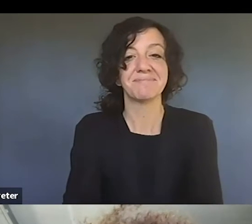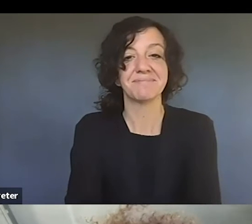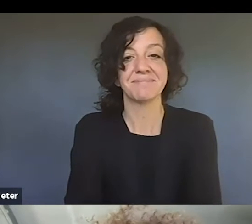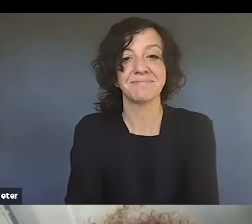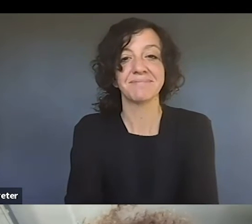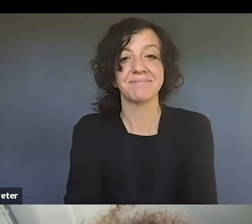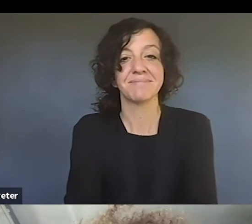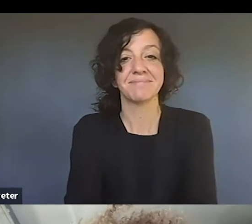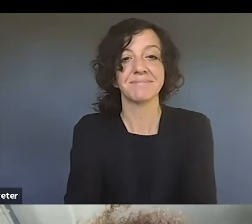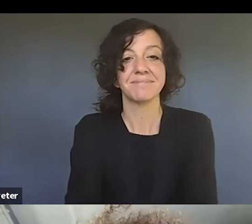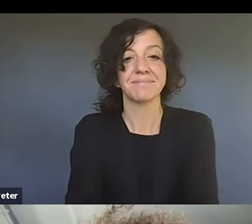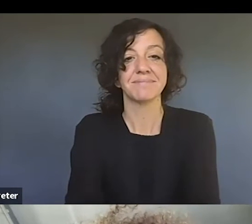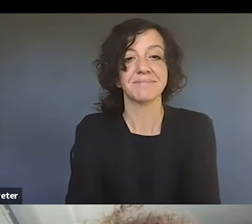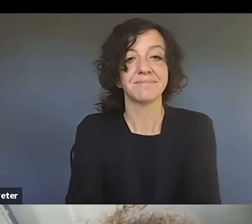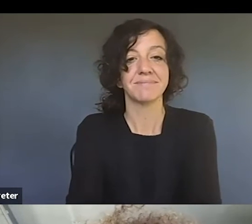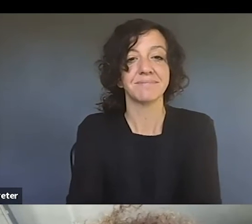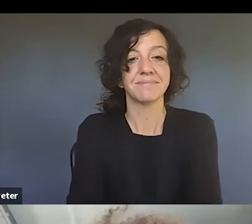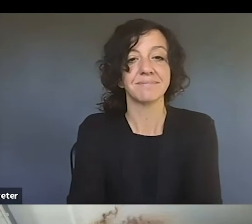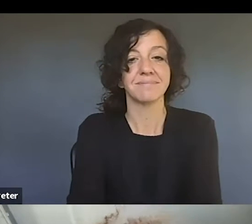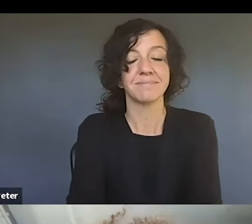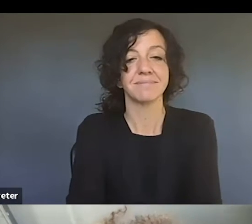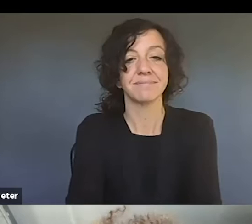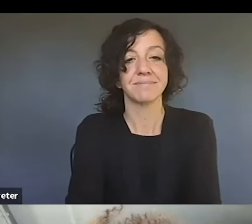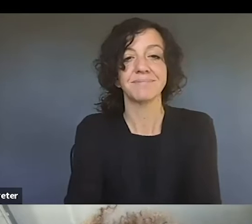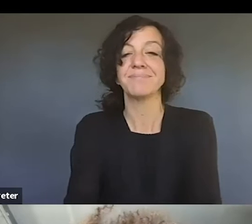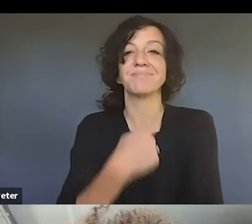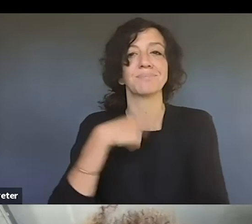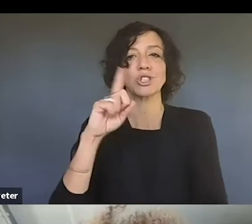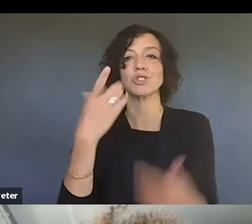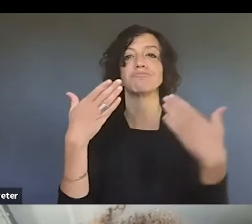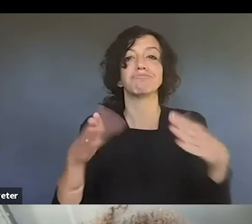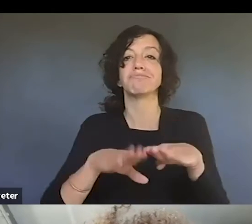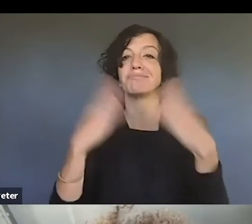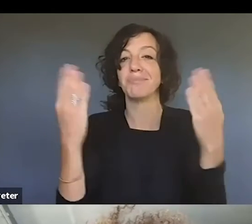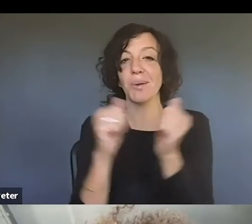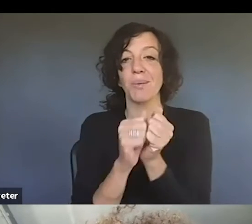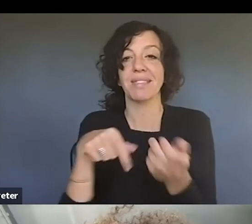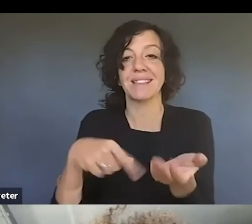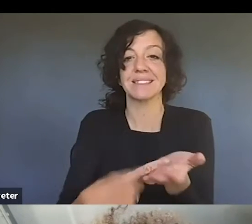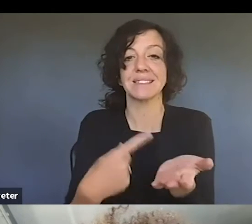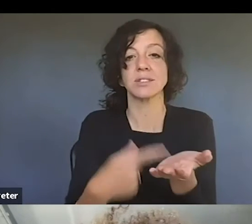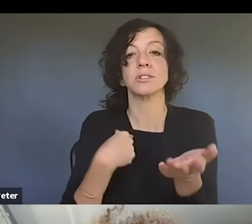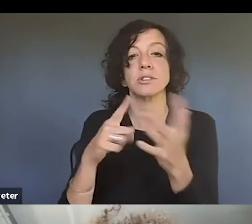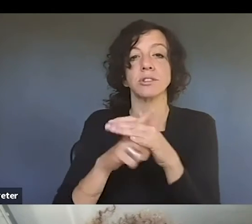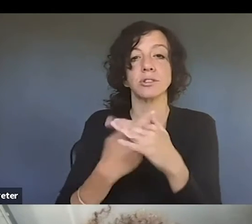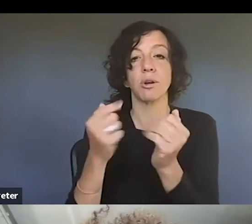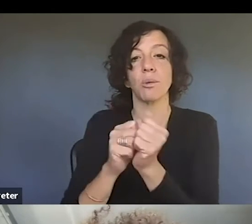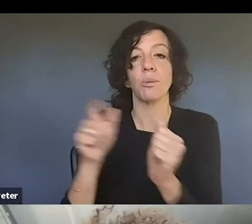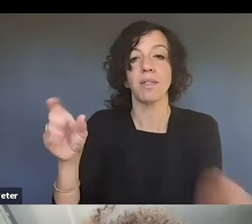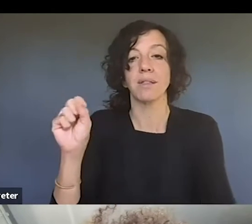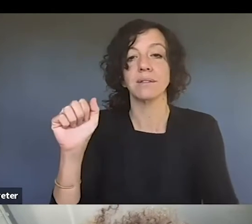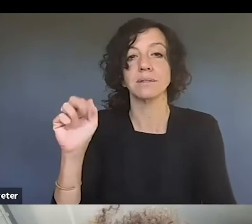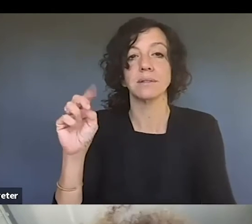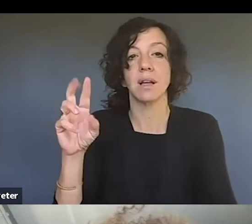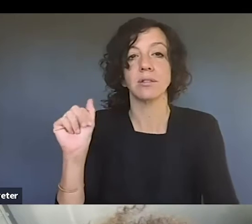And so I'll just open up the discussion. Um, I'm going to start with Sandra, if that's okay, but, you know, Jalen, want you, you know,